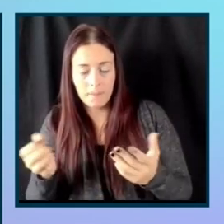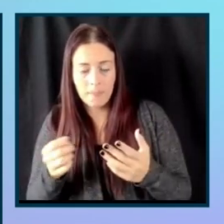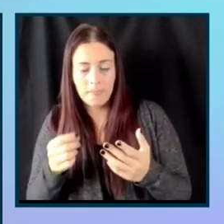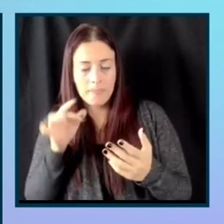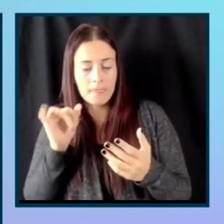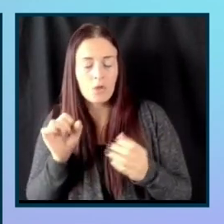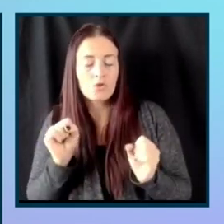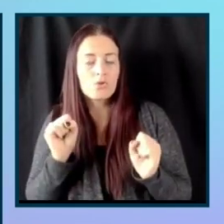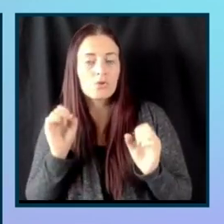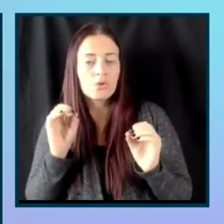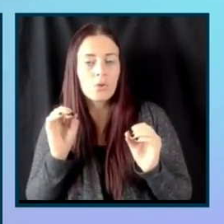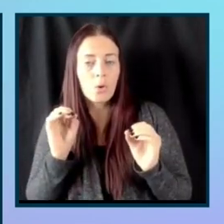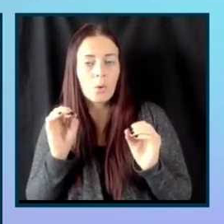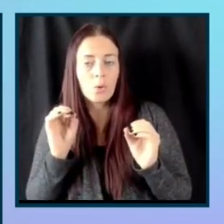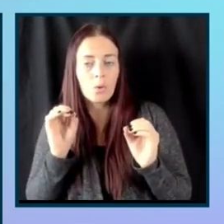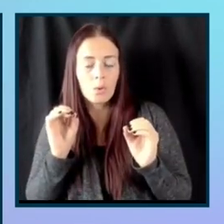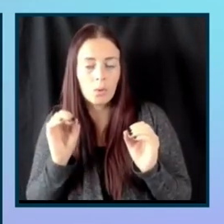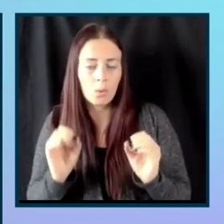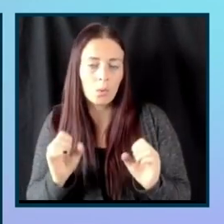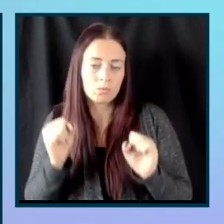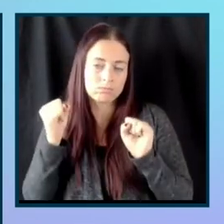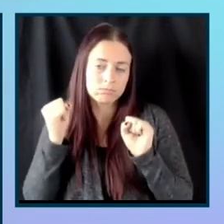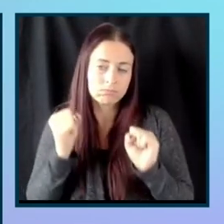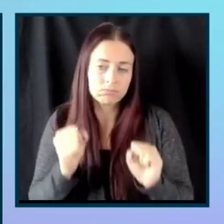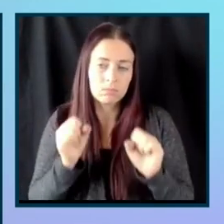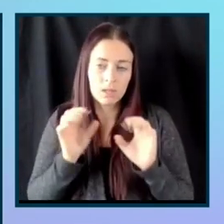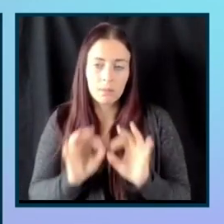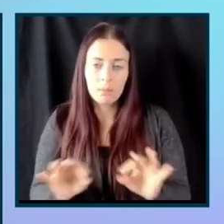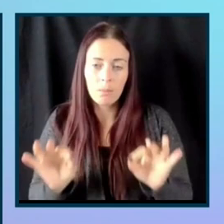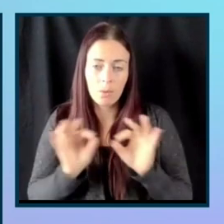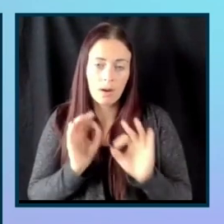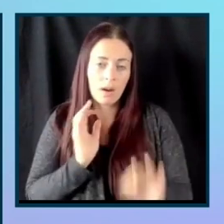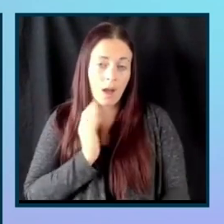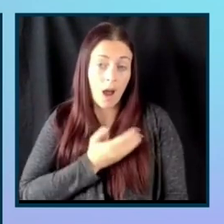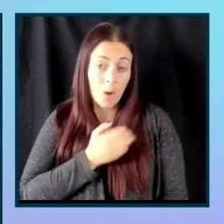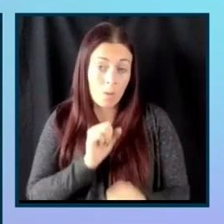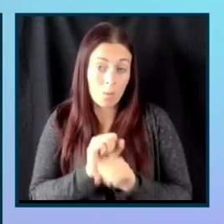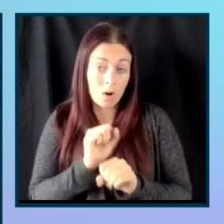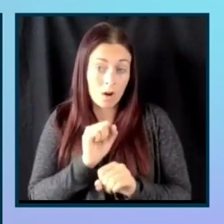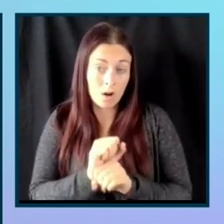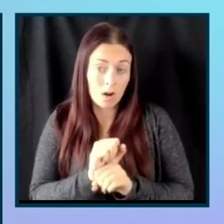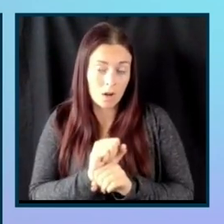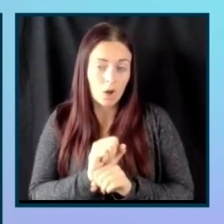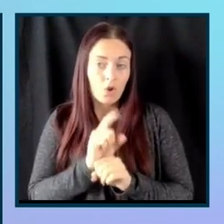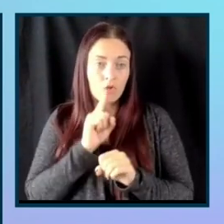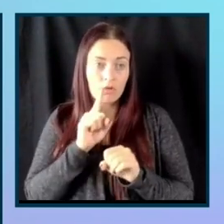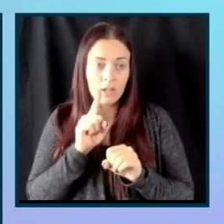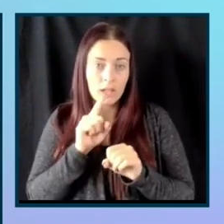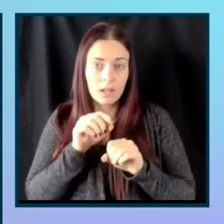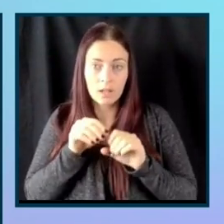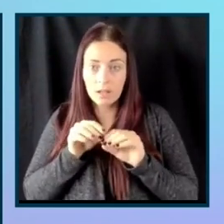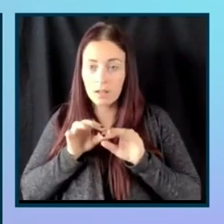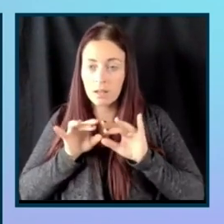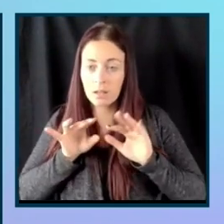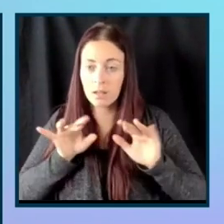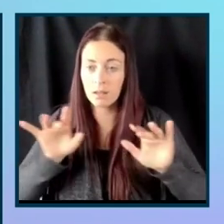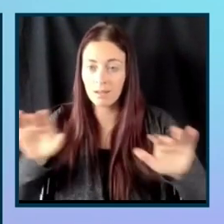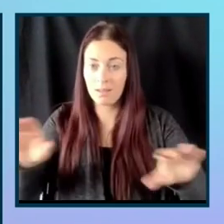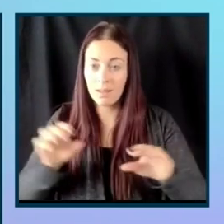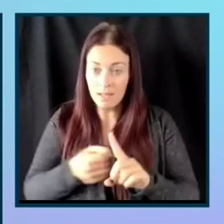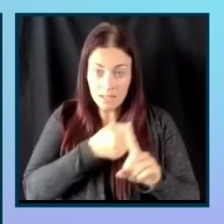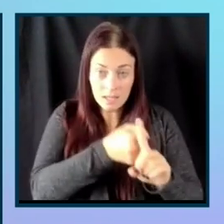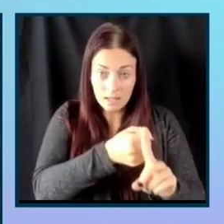is so important that the work that we do, um, it really has a ripple effect. So, um, though